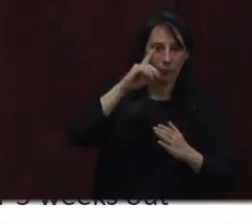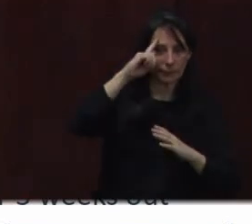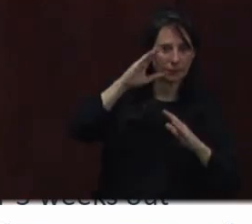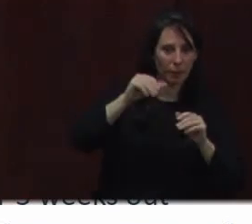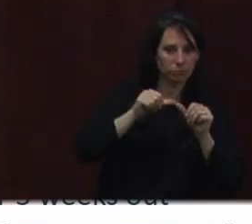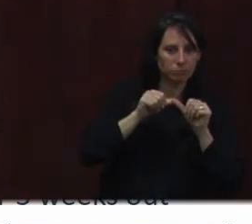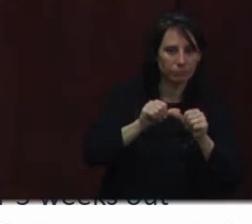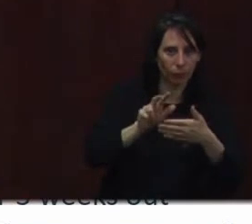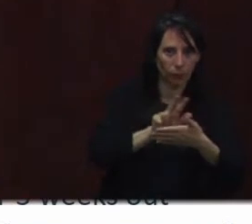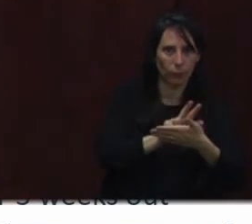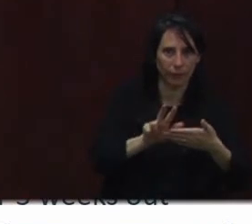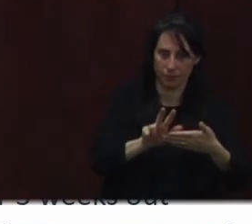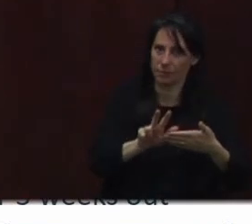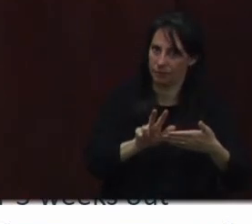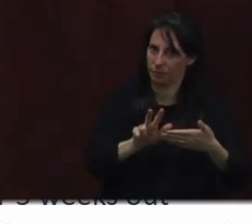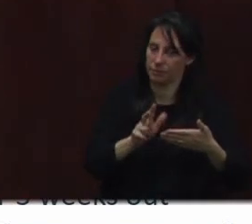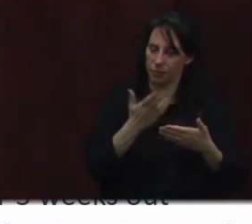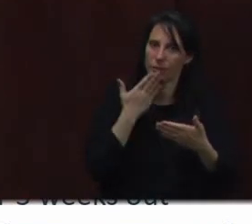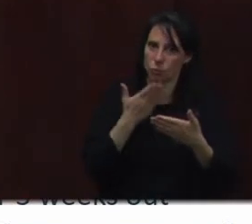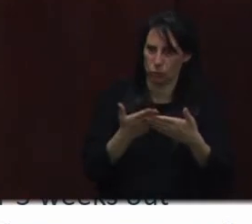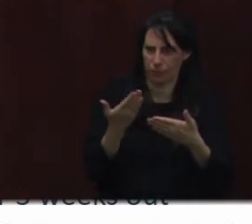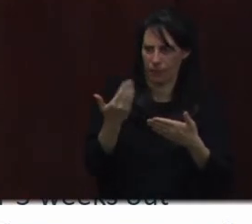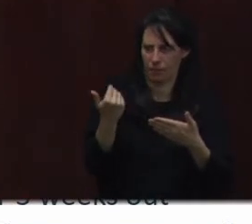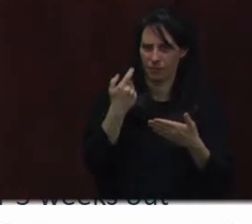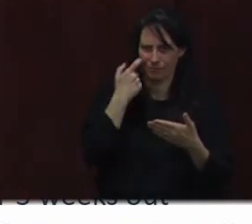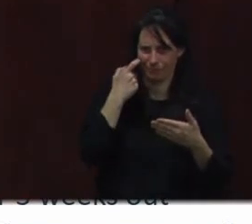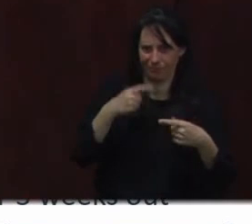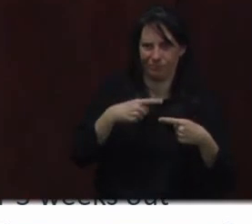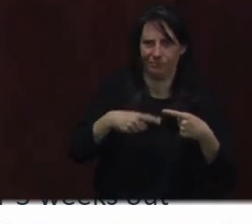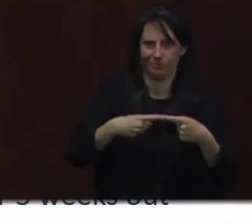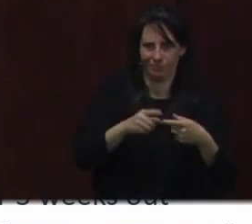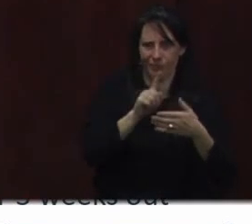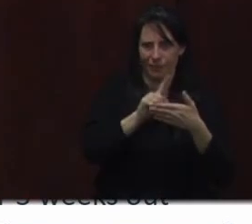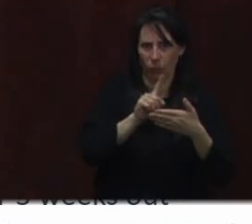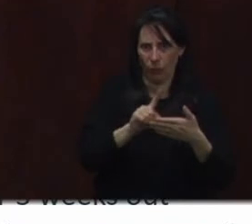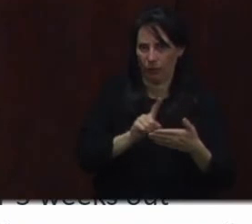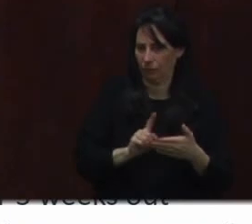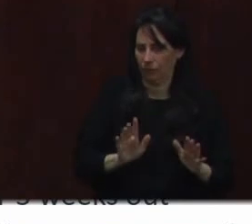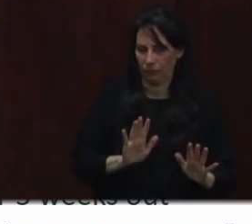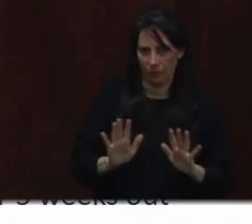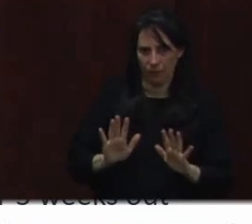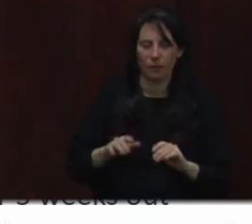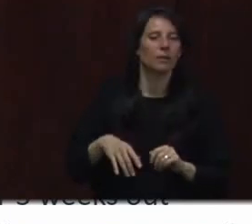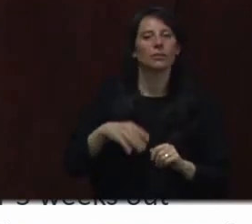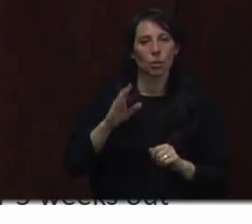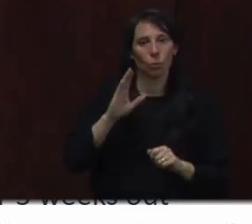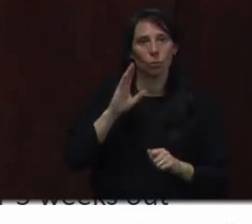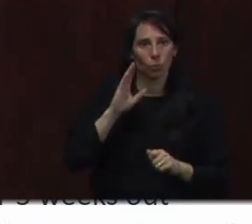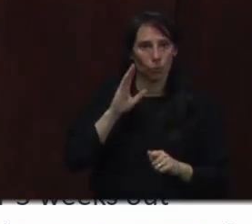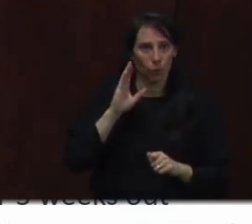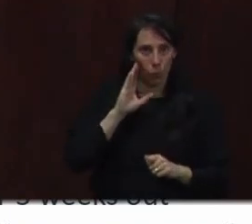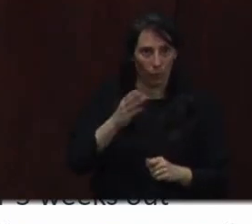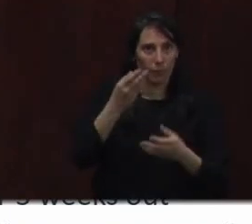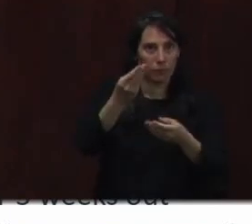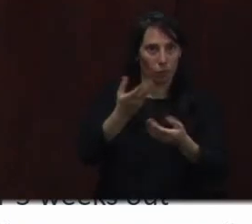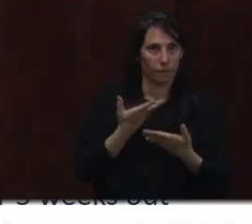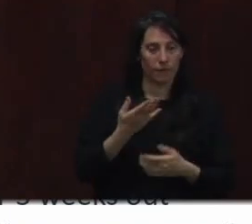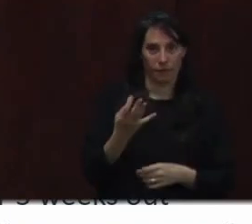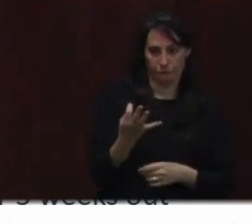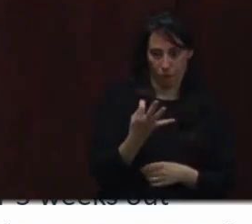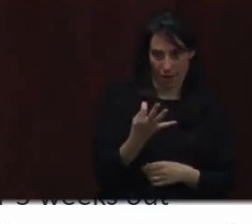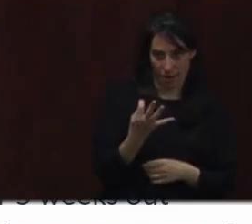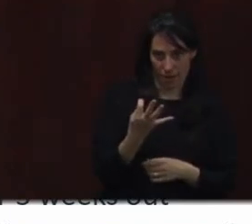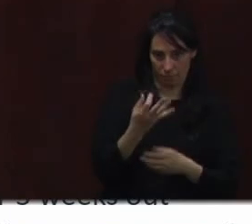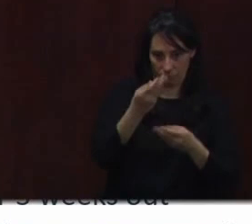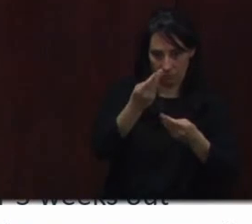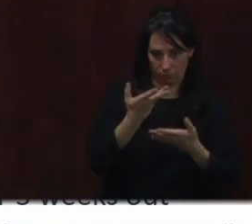on Fridays, just as we have throughout the process, with shipment expected by the following Tuesday or Wednesday, and then all